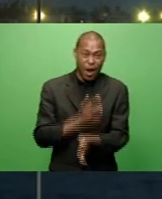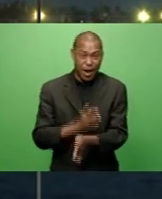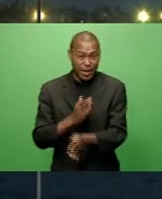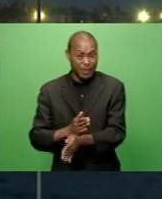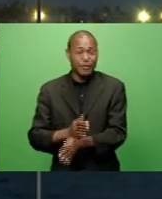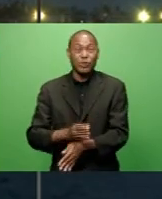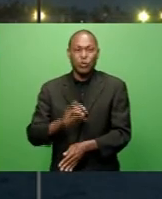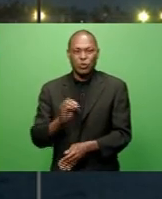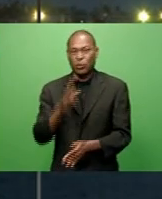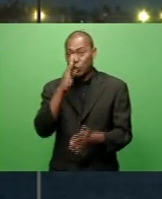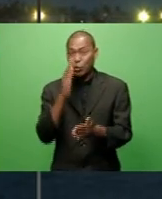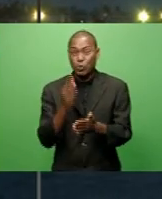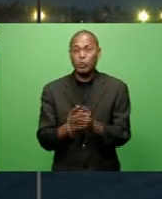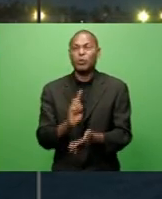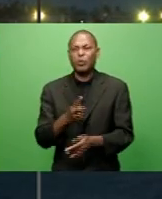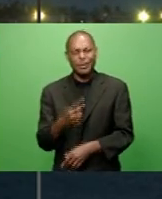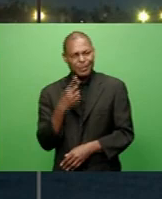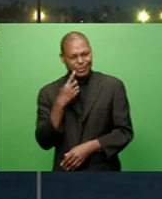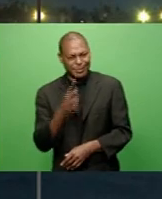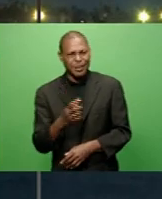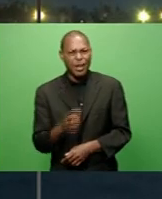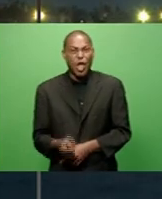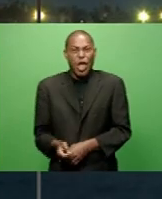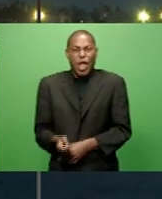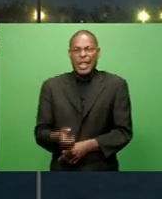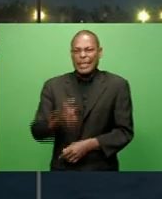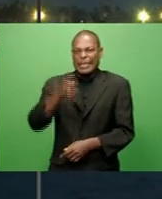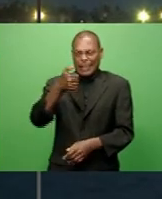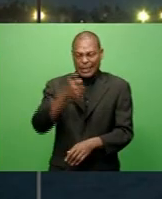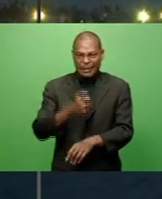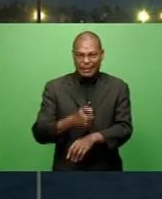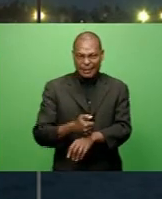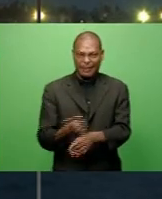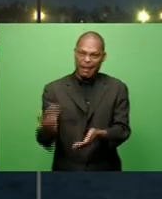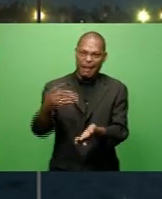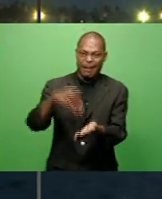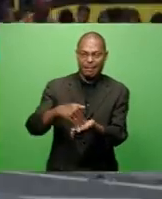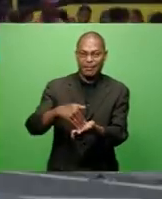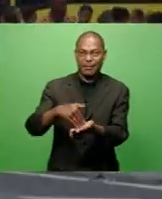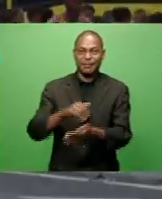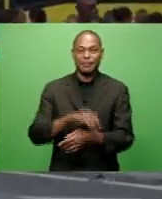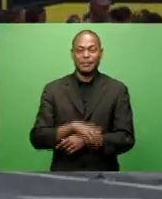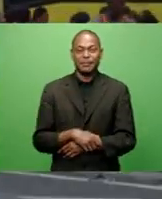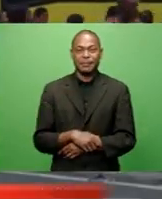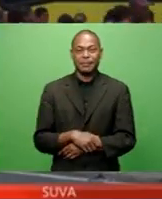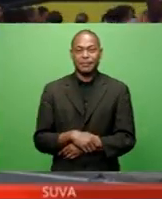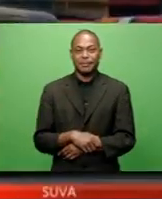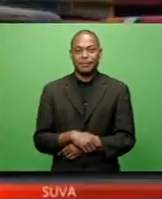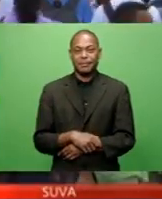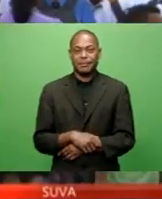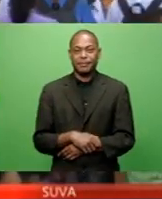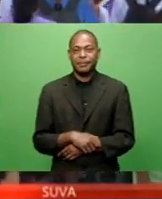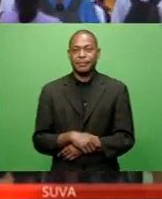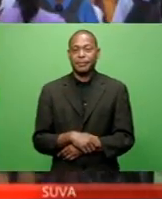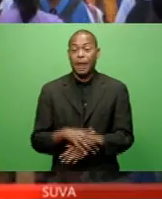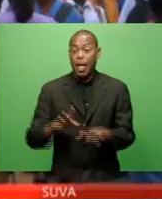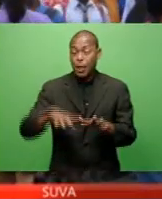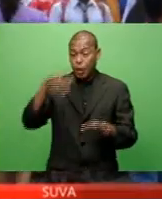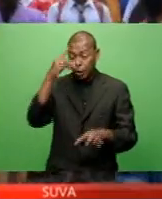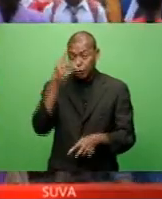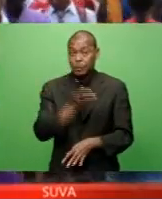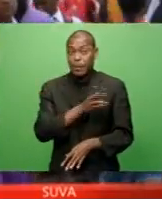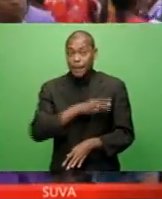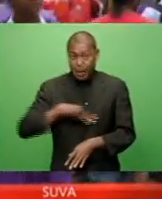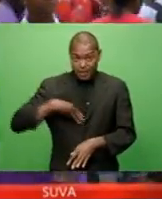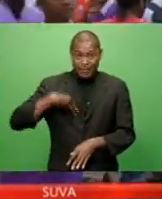some students are now seen in school as early as 6 a.m., Kritika Kumar reports. The Education Minister says students